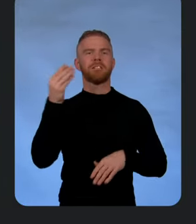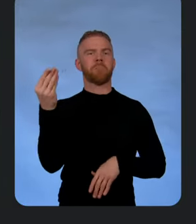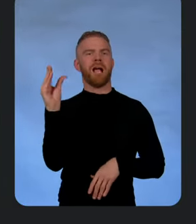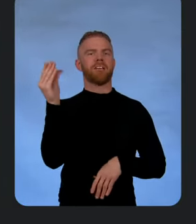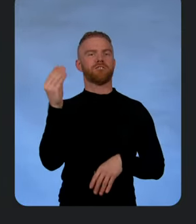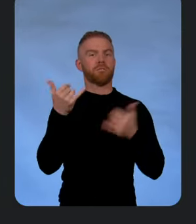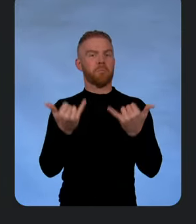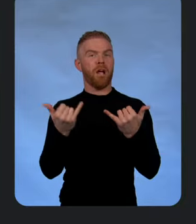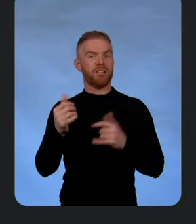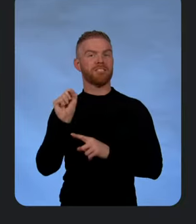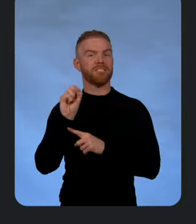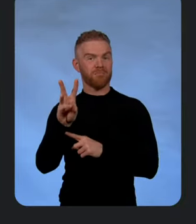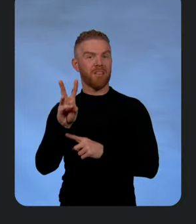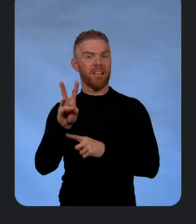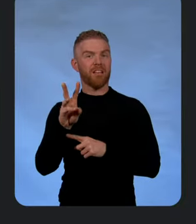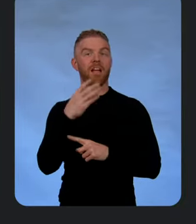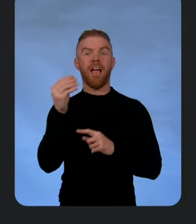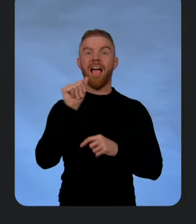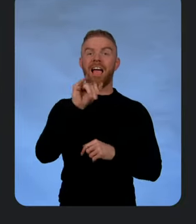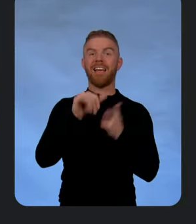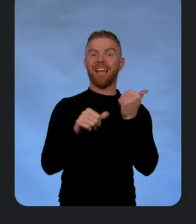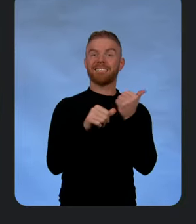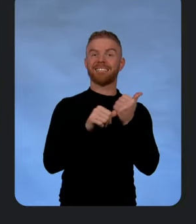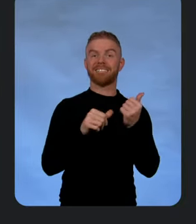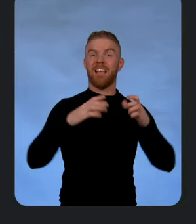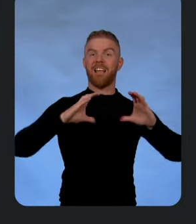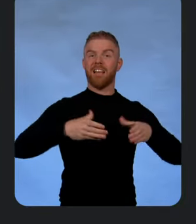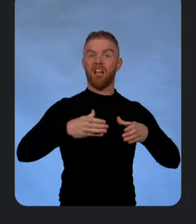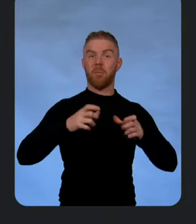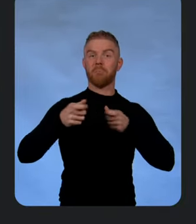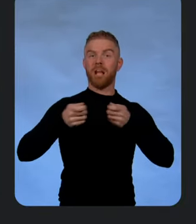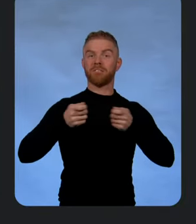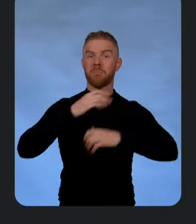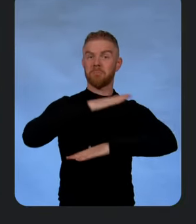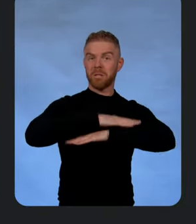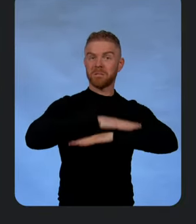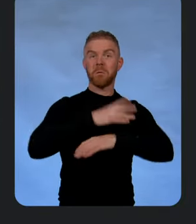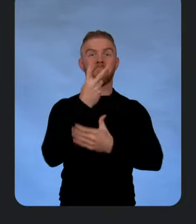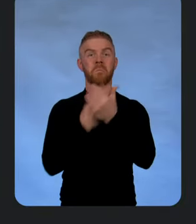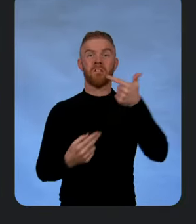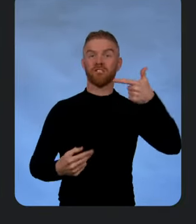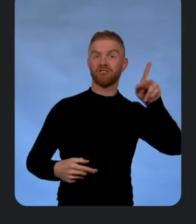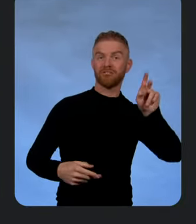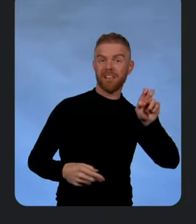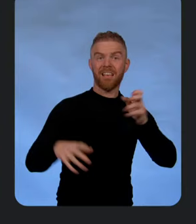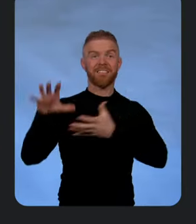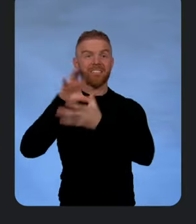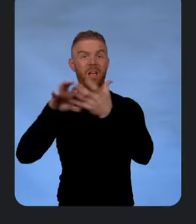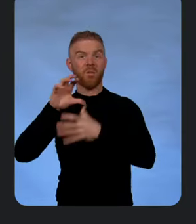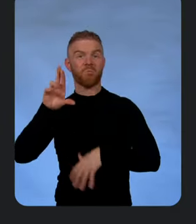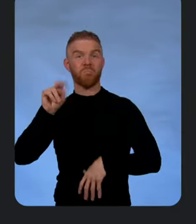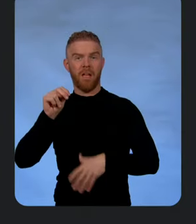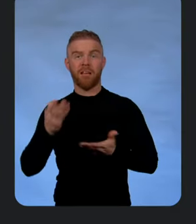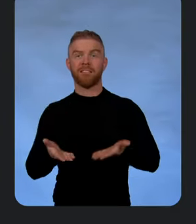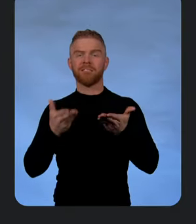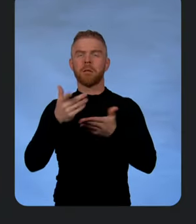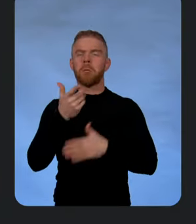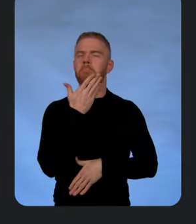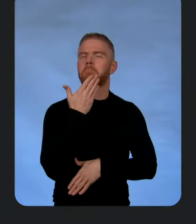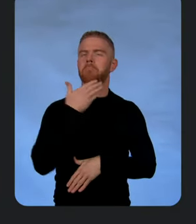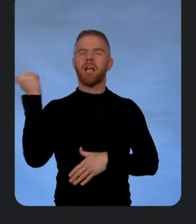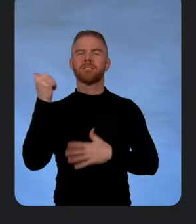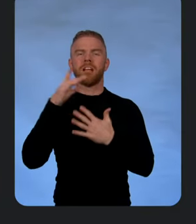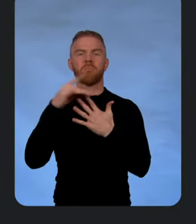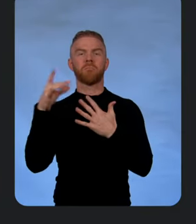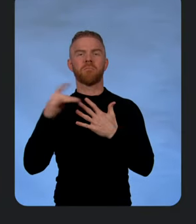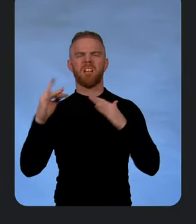AI-assisted container management platform with both GKE and Cloud Run offers you best option to boost